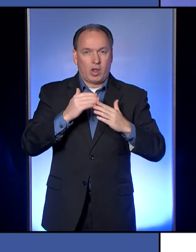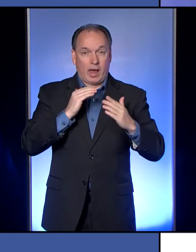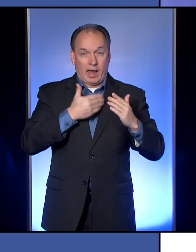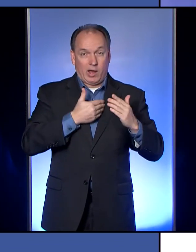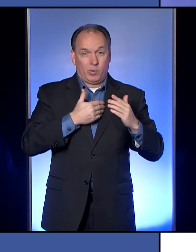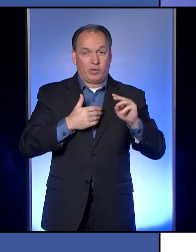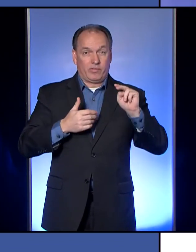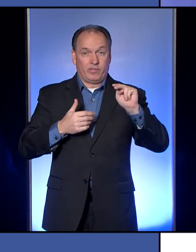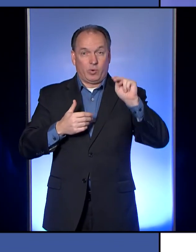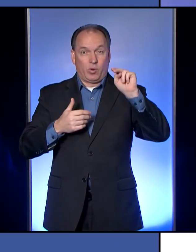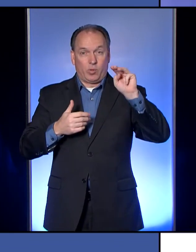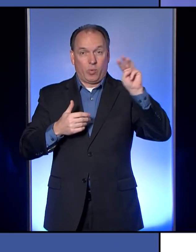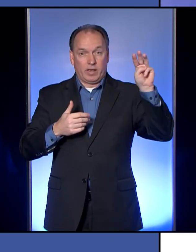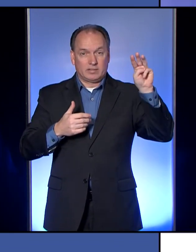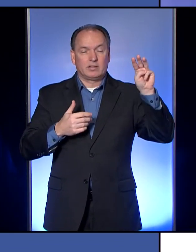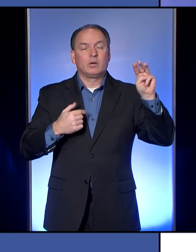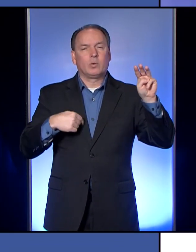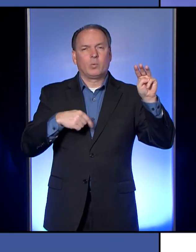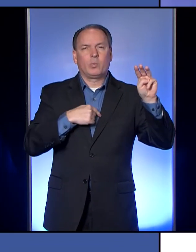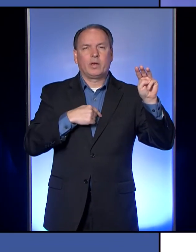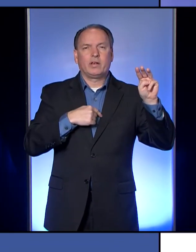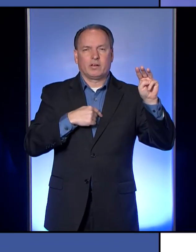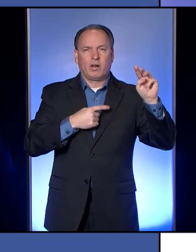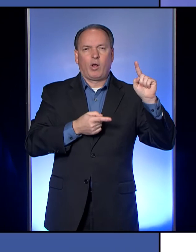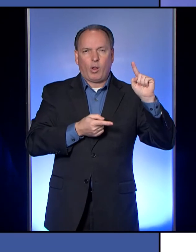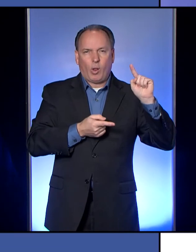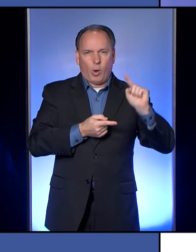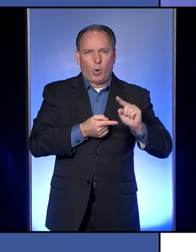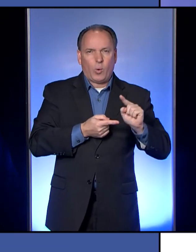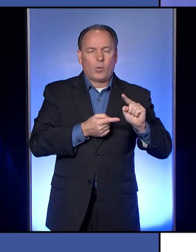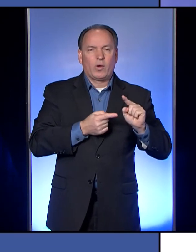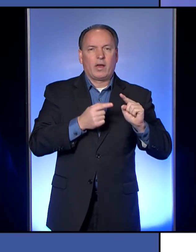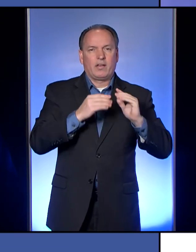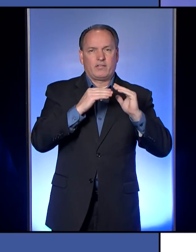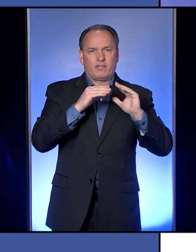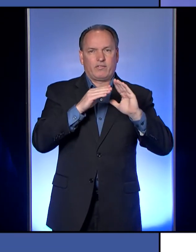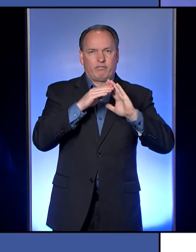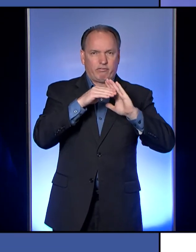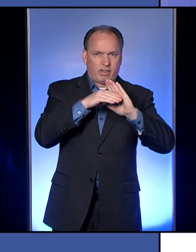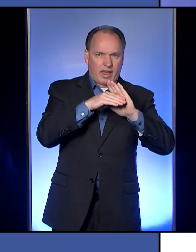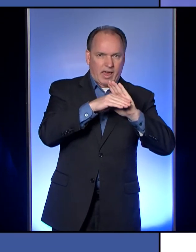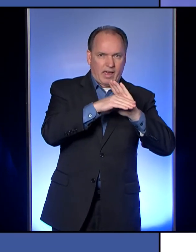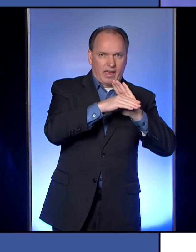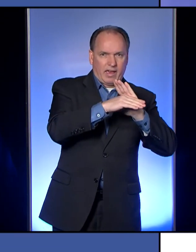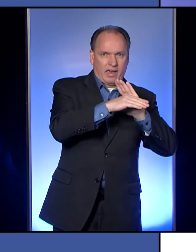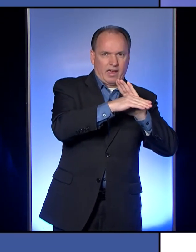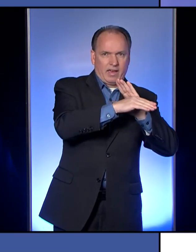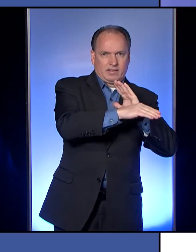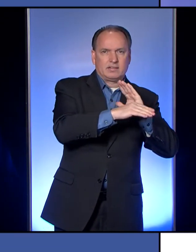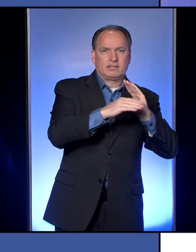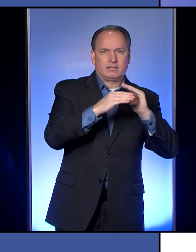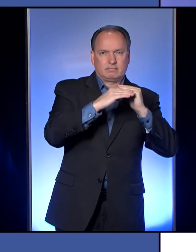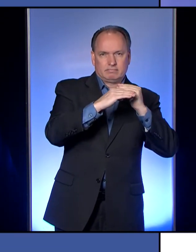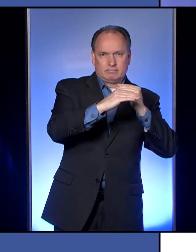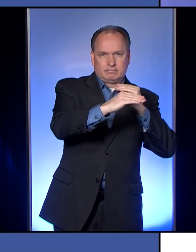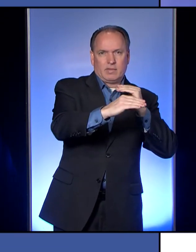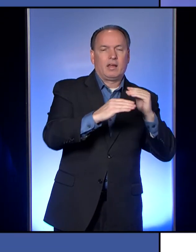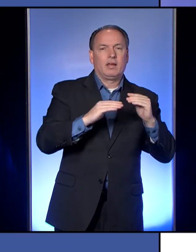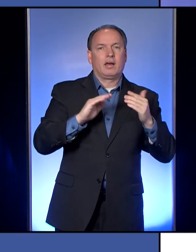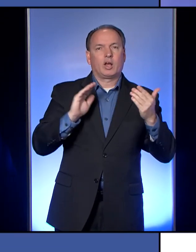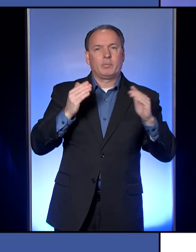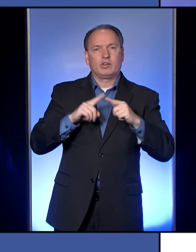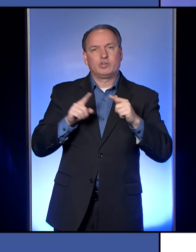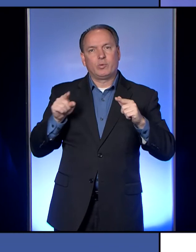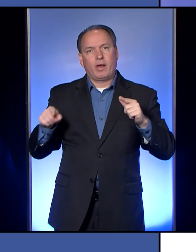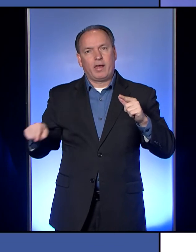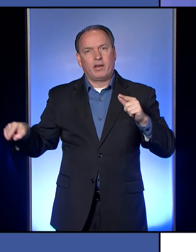terms of the Northwest, we are very low and fairly flat compared to many of those other areas. And that's what